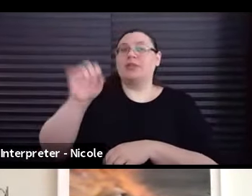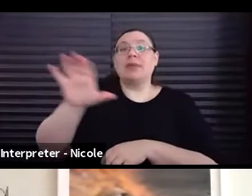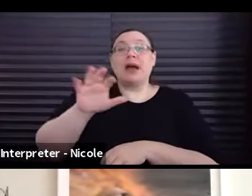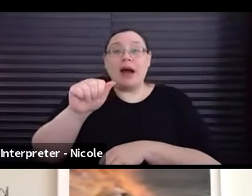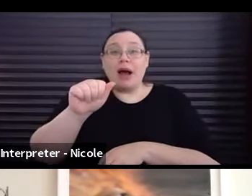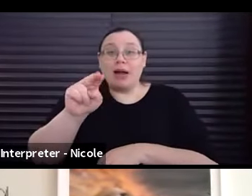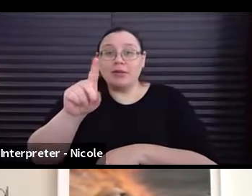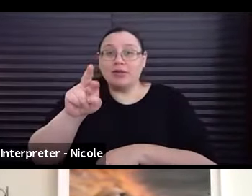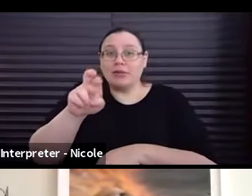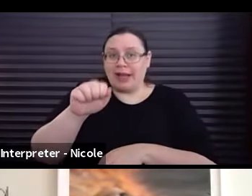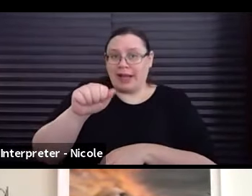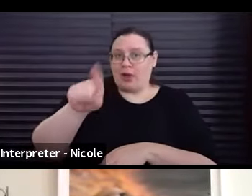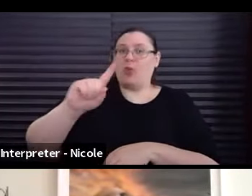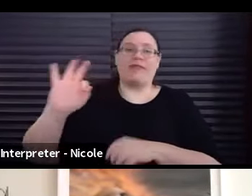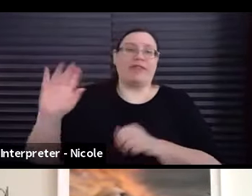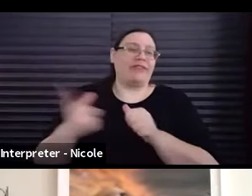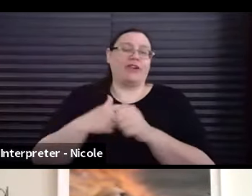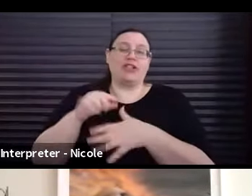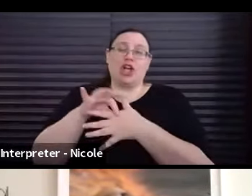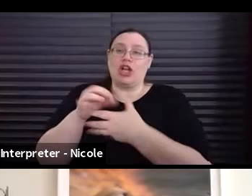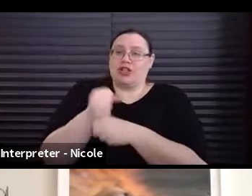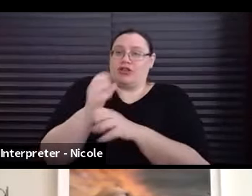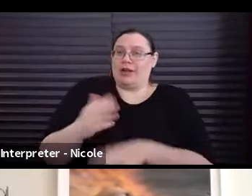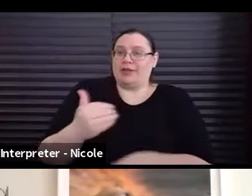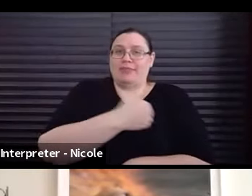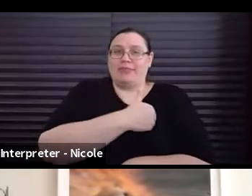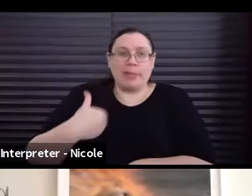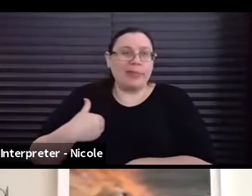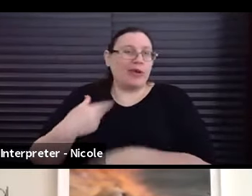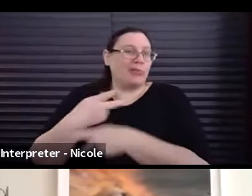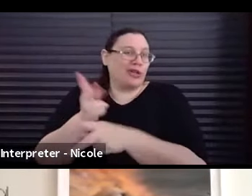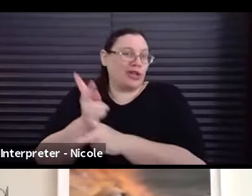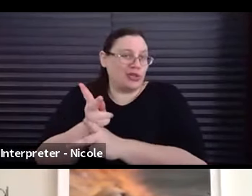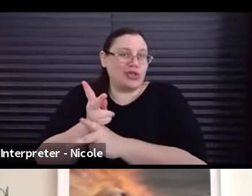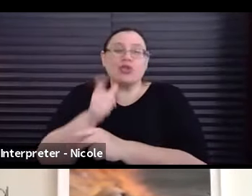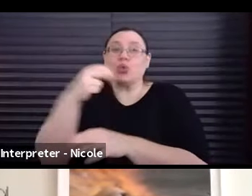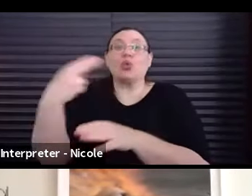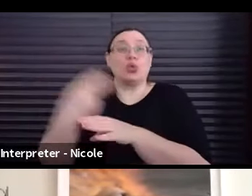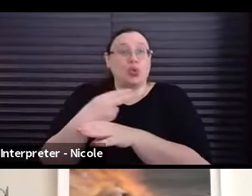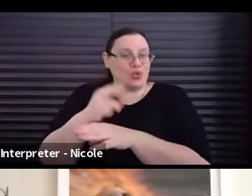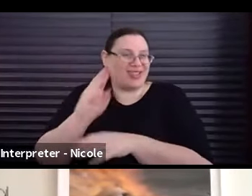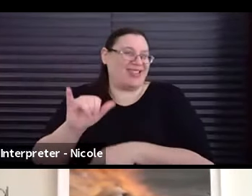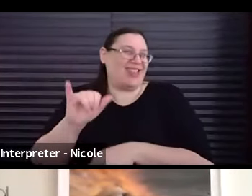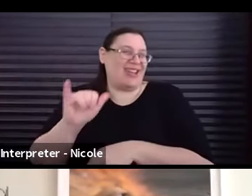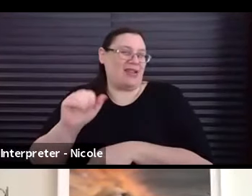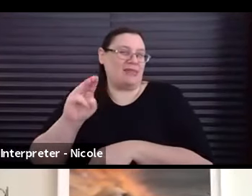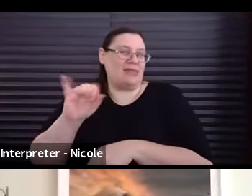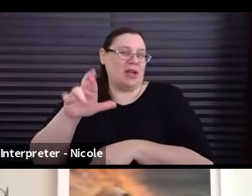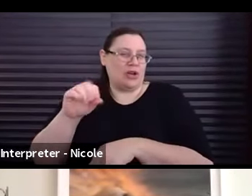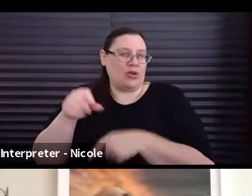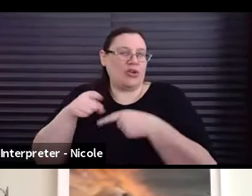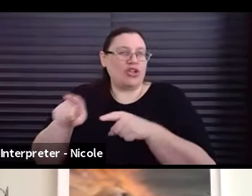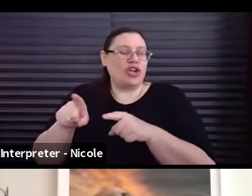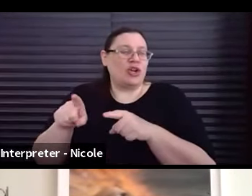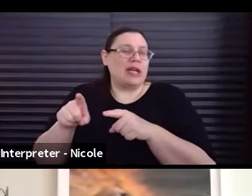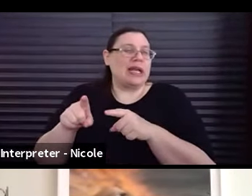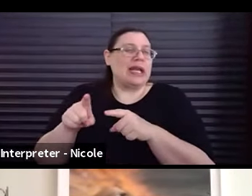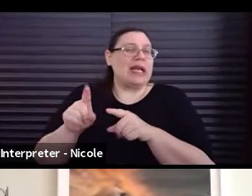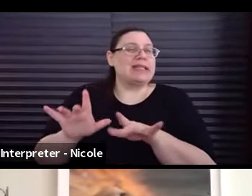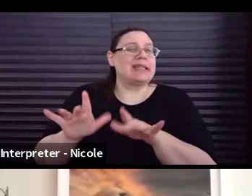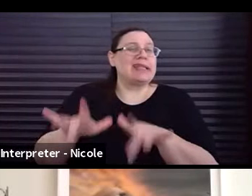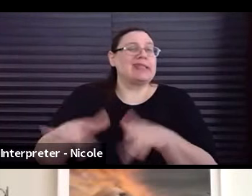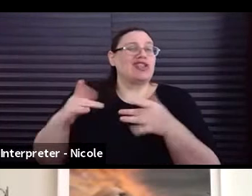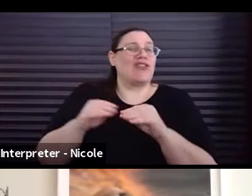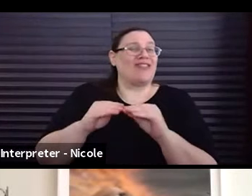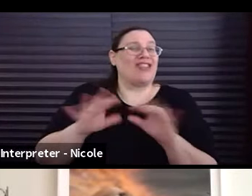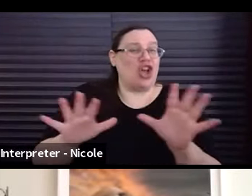was one of our first content creators, member producers that use the micro during its soft launch. And she actually